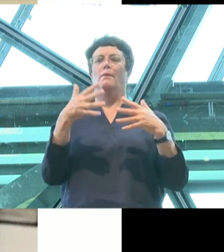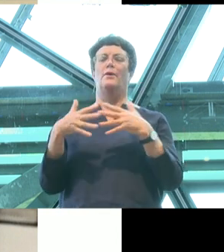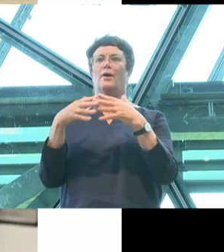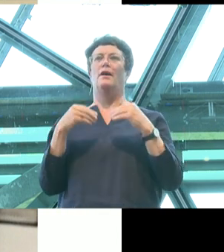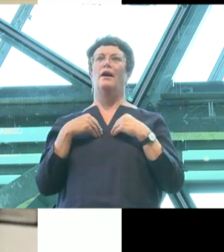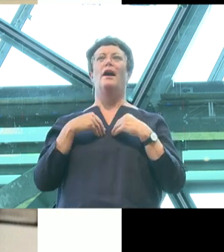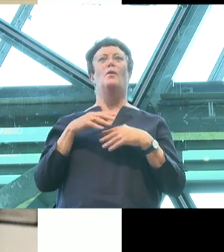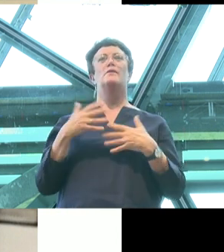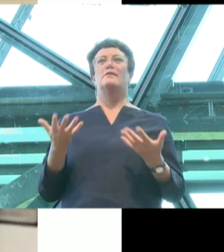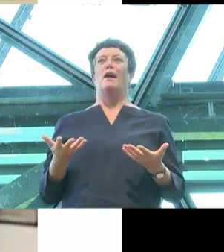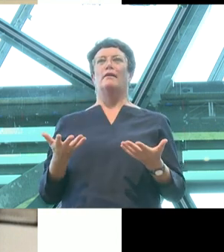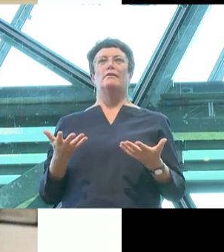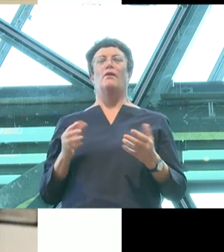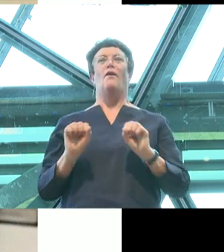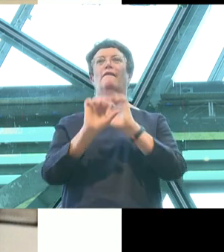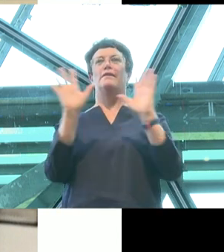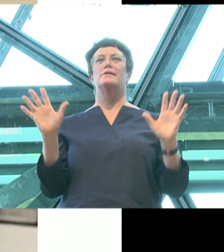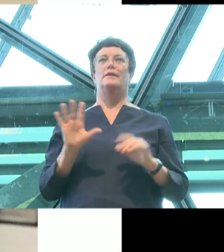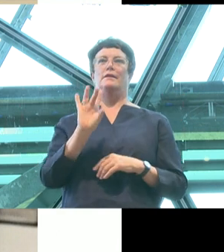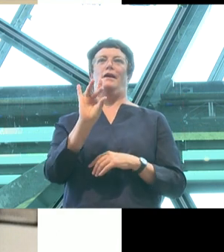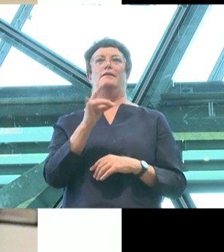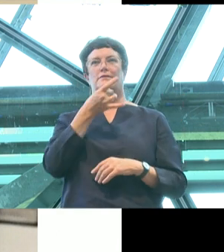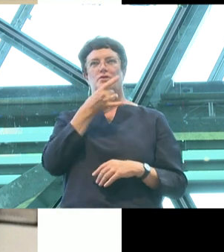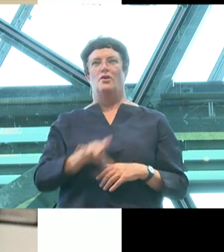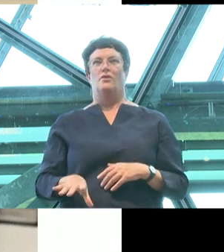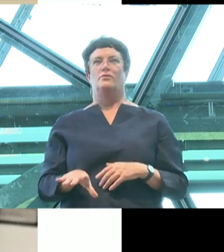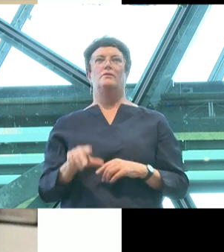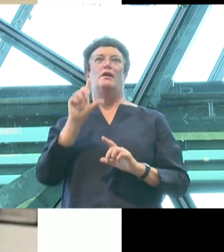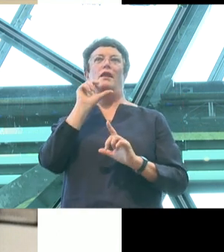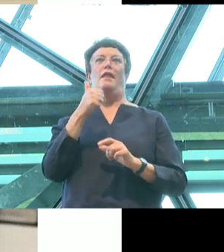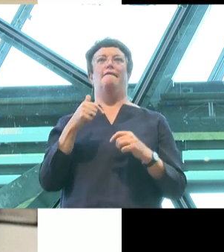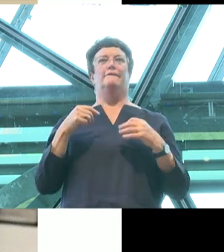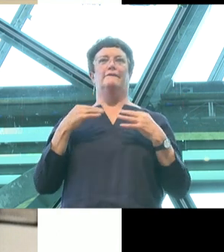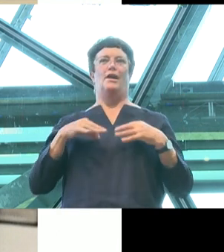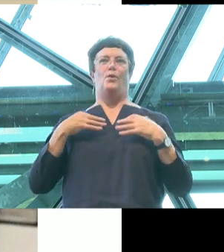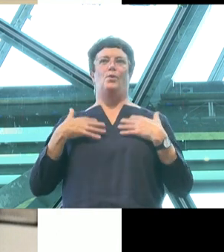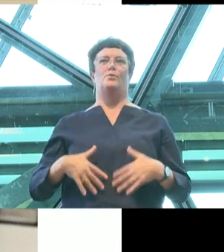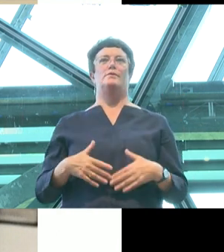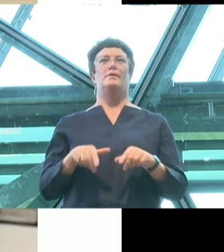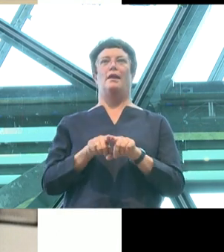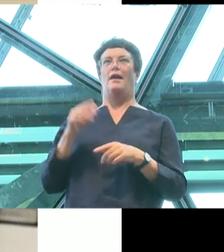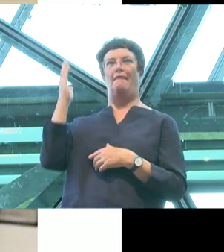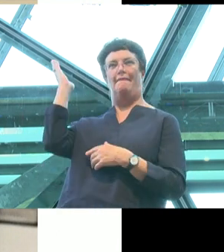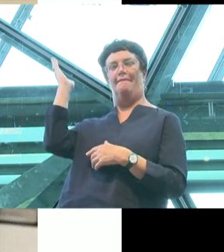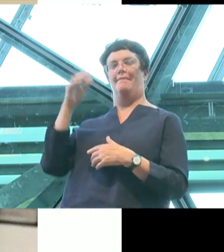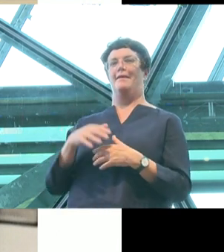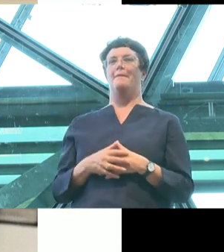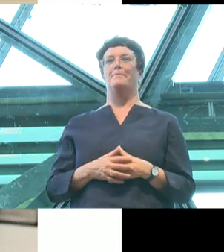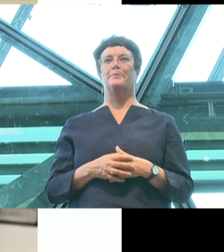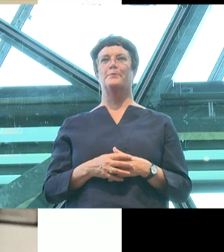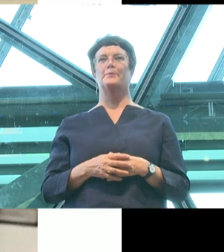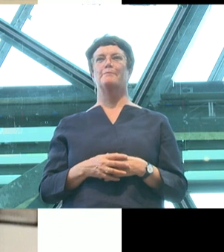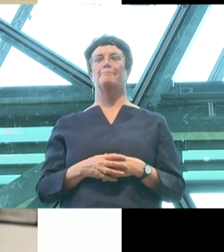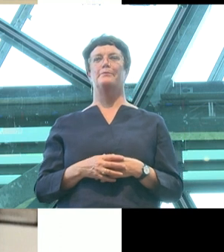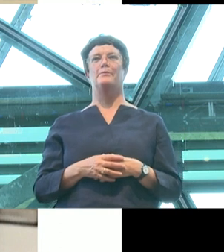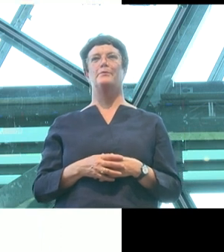kid. I think every person from the queer community probably has photographs like this that strongly suggest the evidence was there from